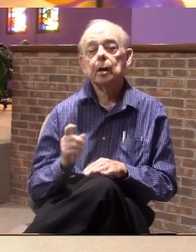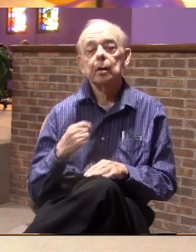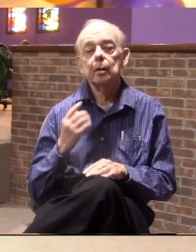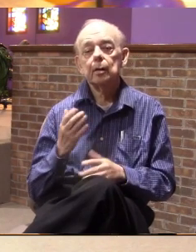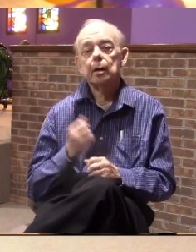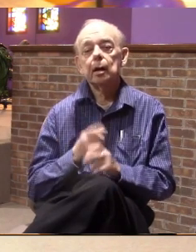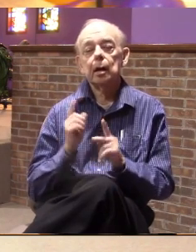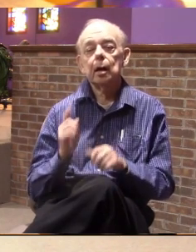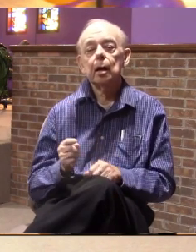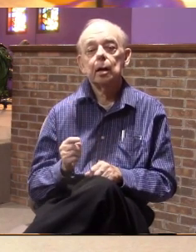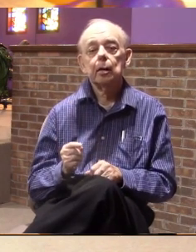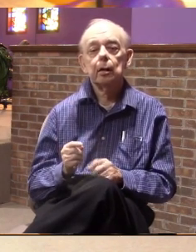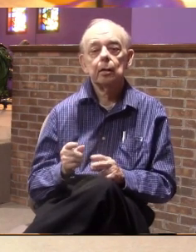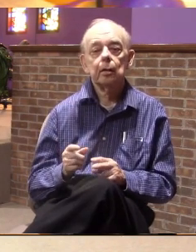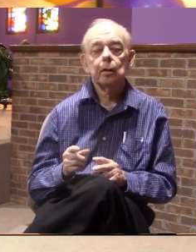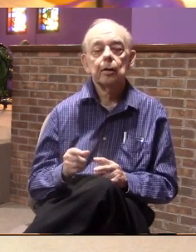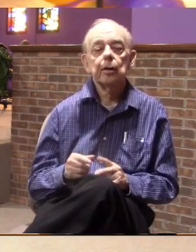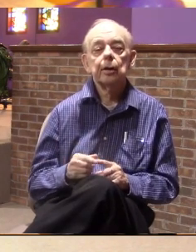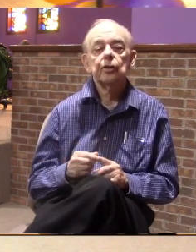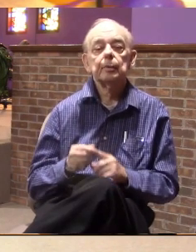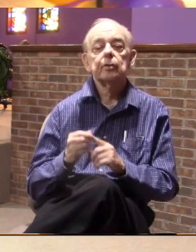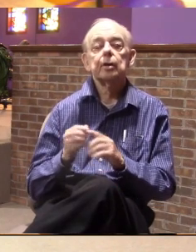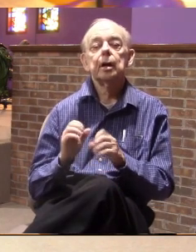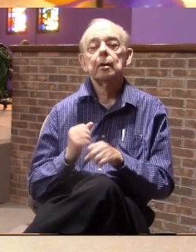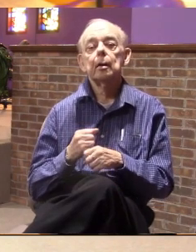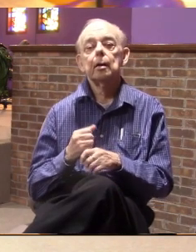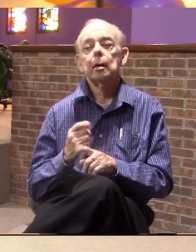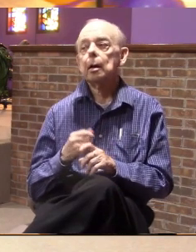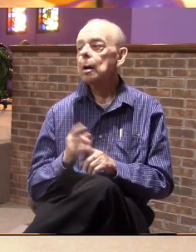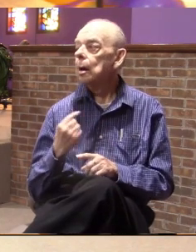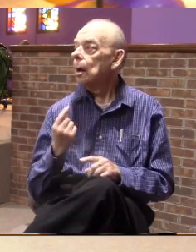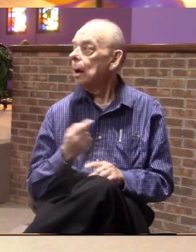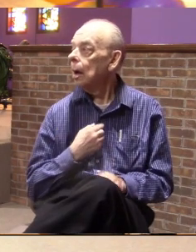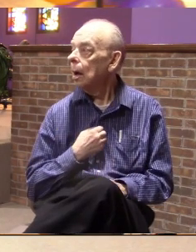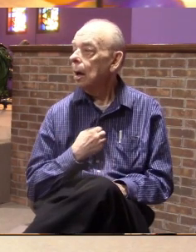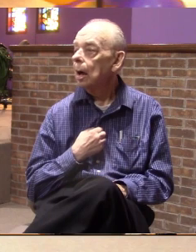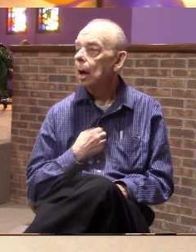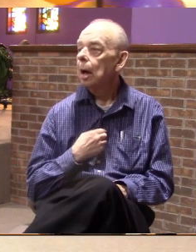Every one of us are uniquely married. And each of us,